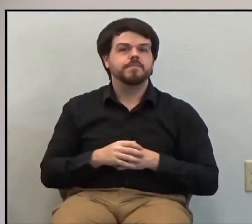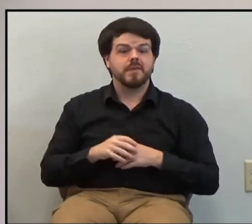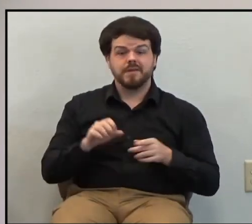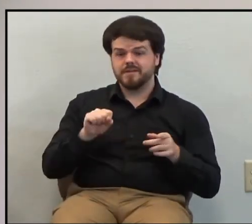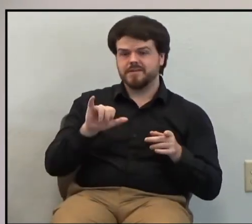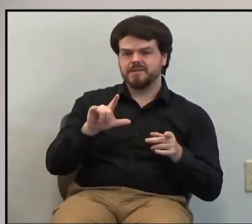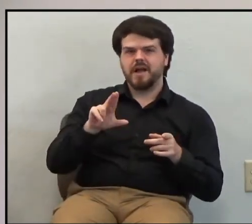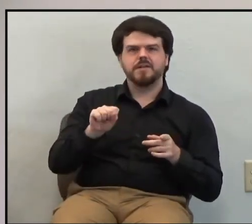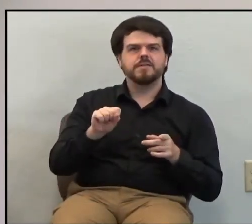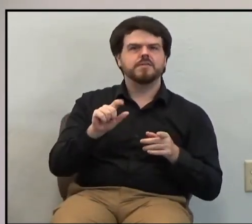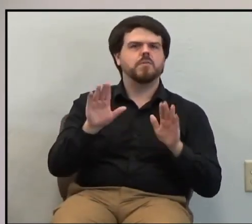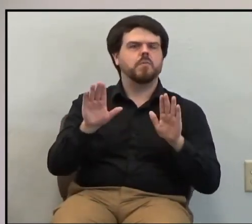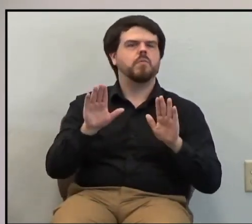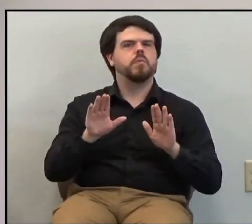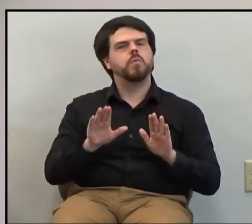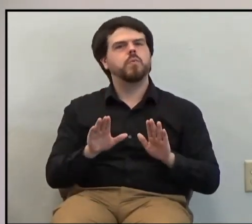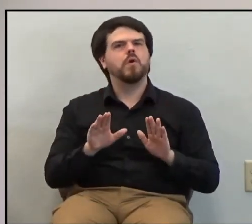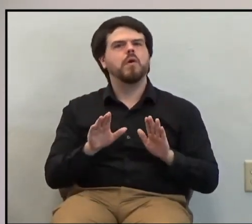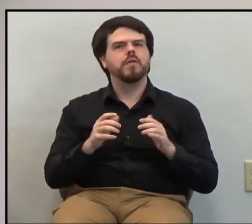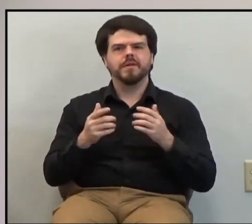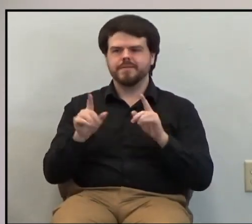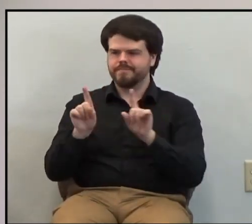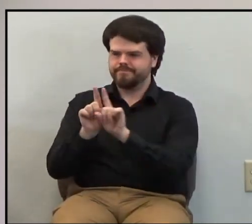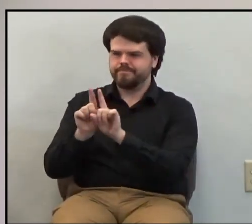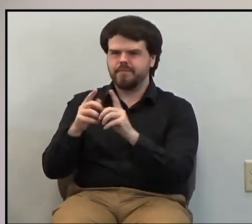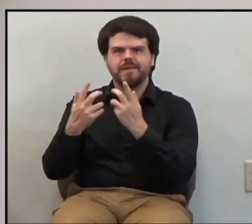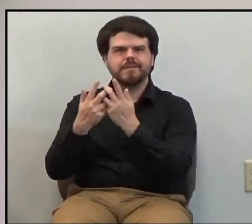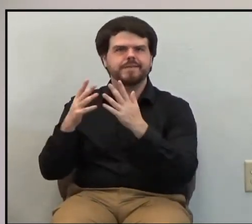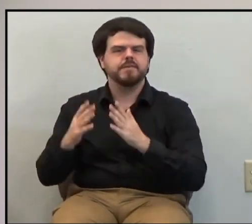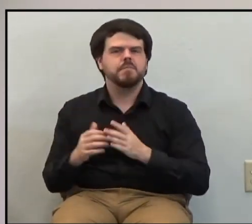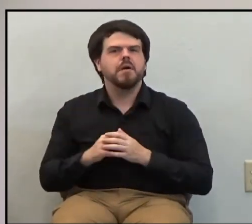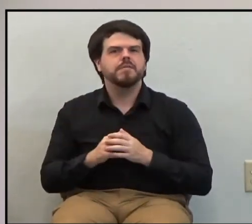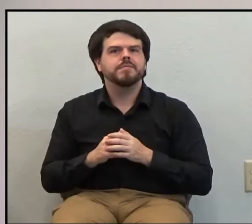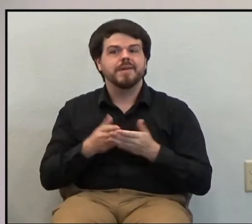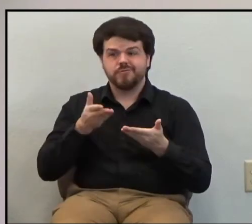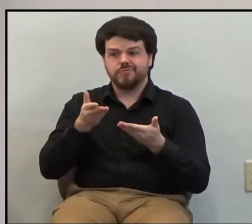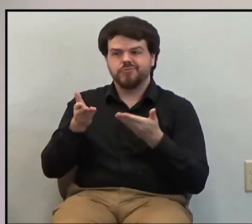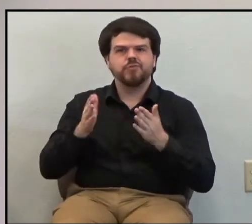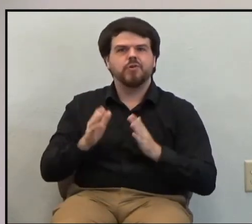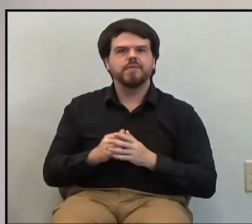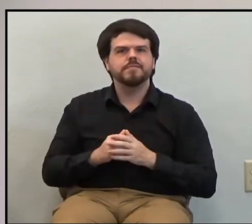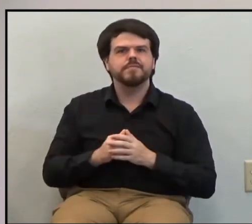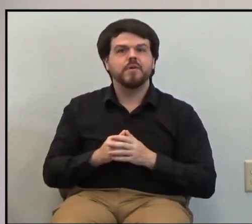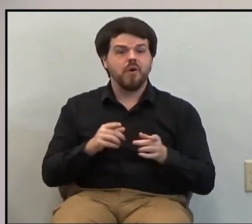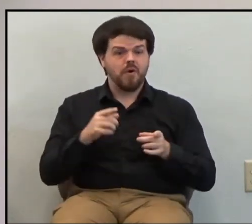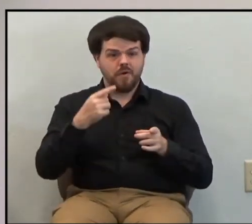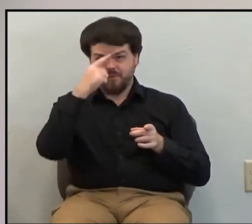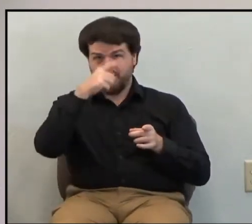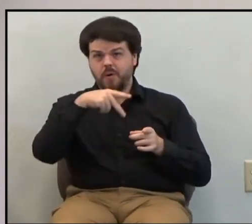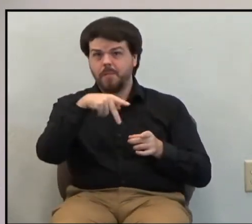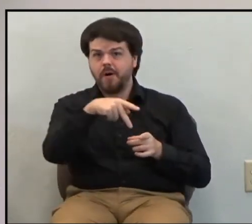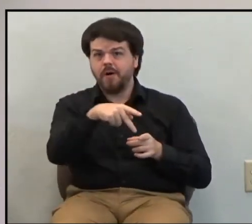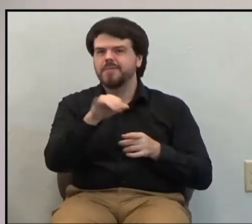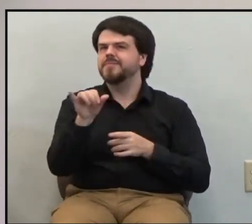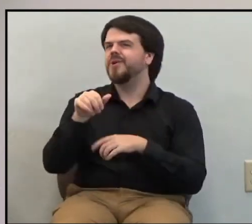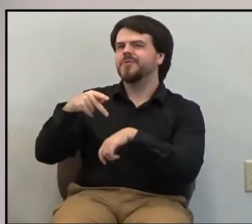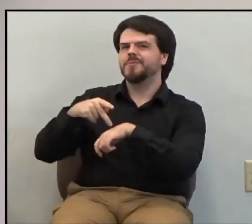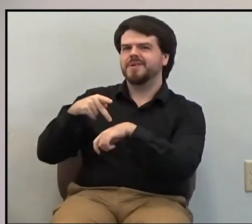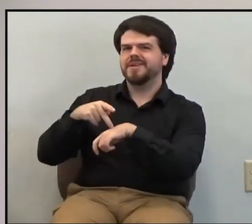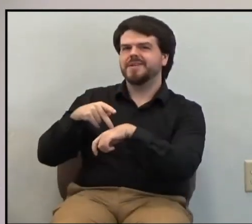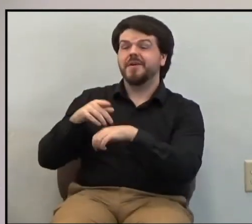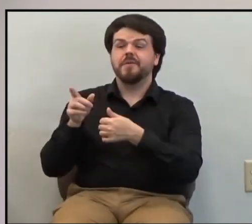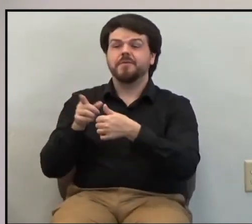servant, not just to Paul but also to Peter. We've already learned from 1 Peter